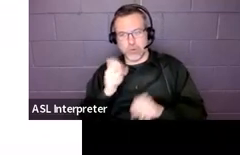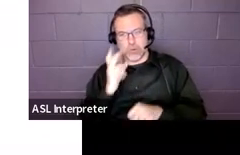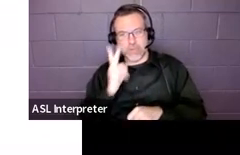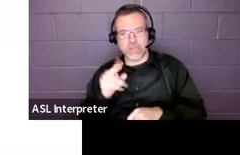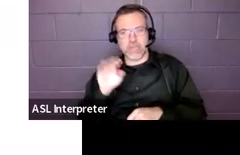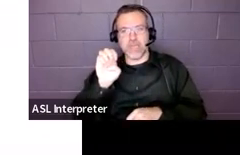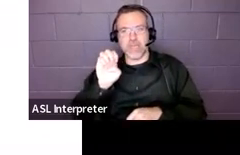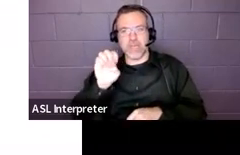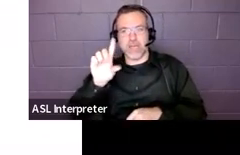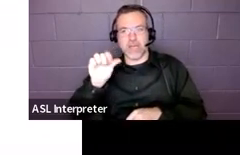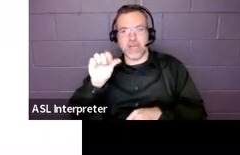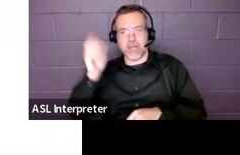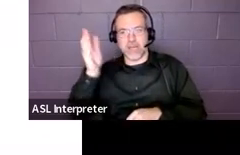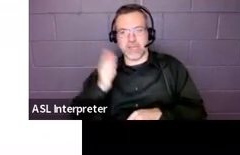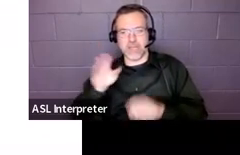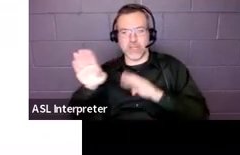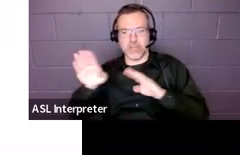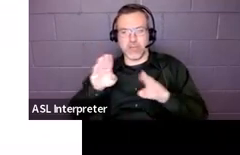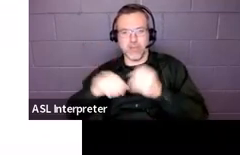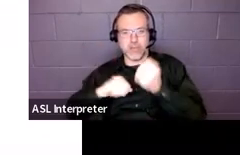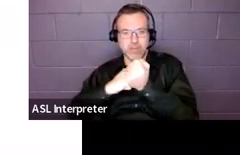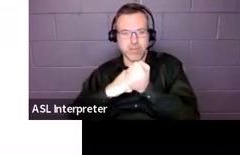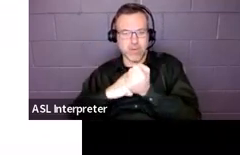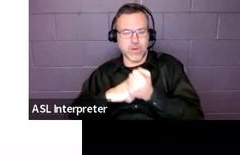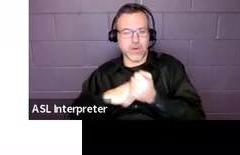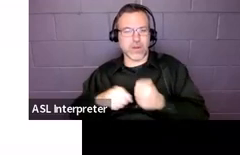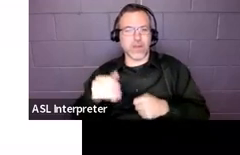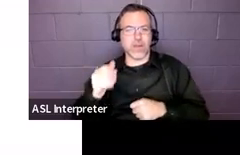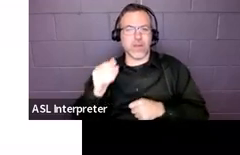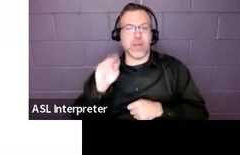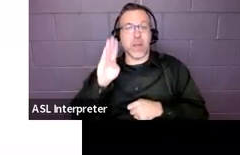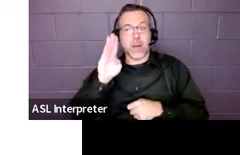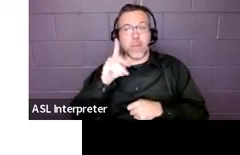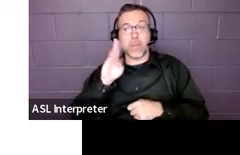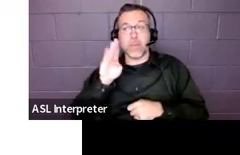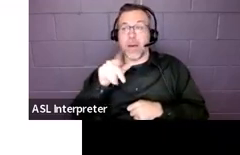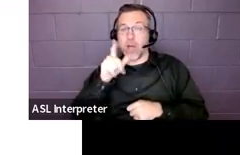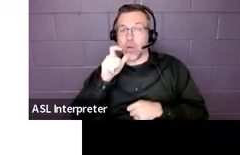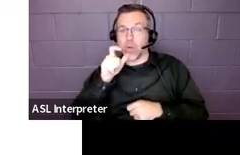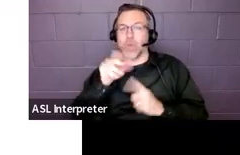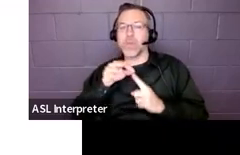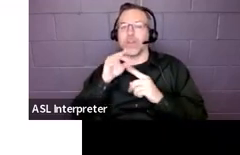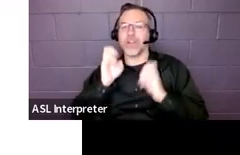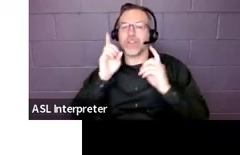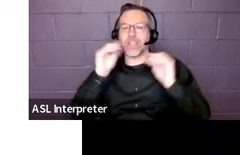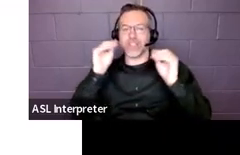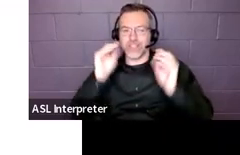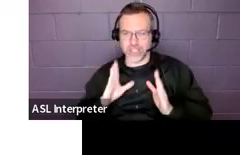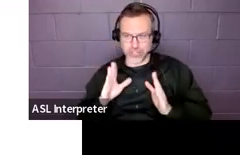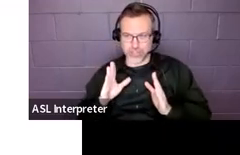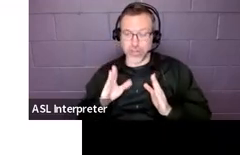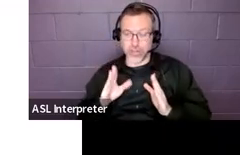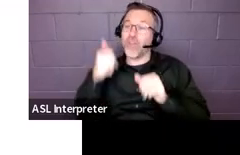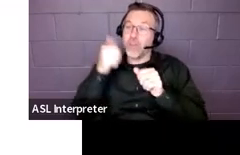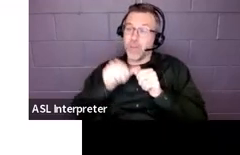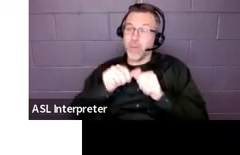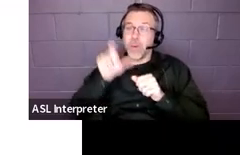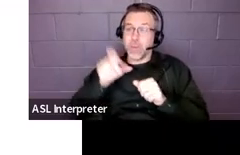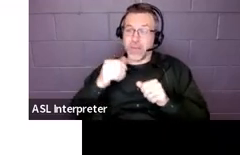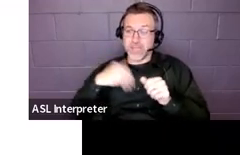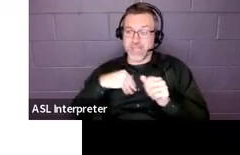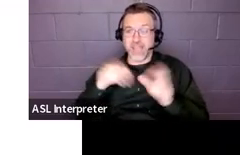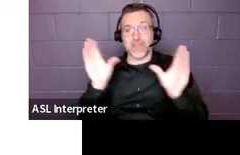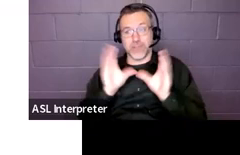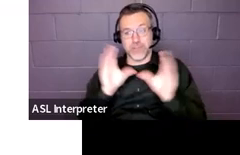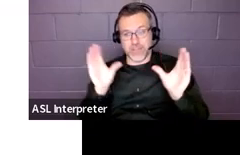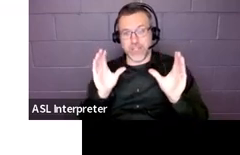ELA slash behavior support by the special education teacher. Because remember, it's the folks with certifications that can be